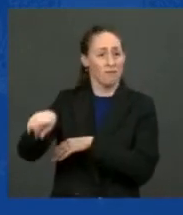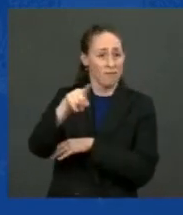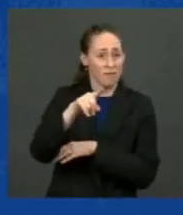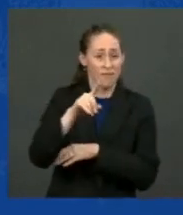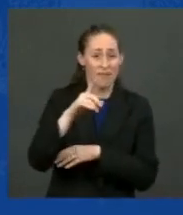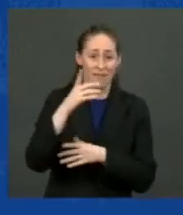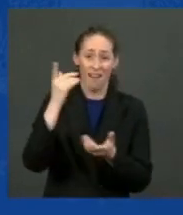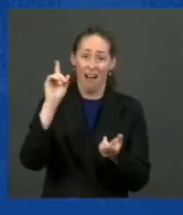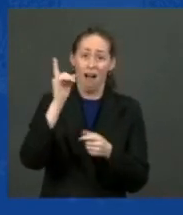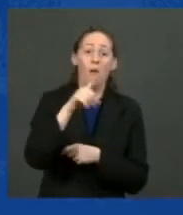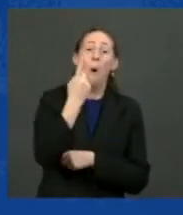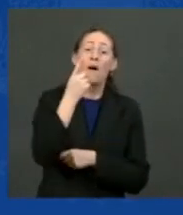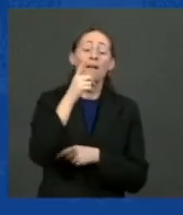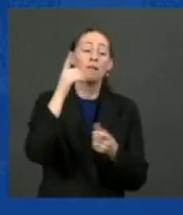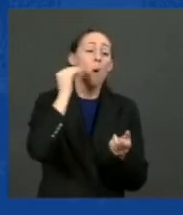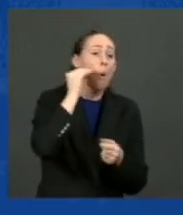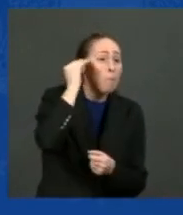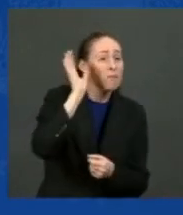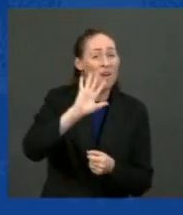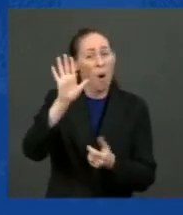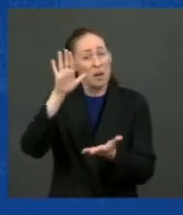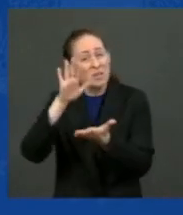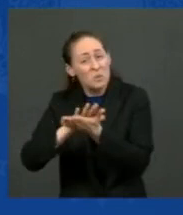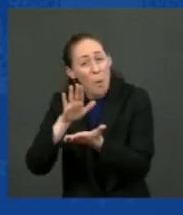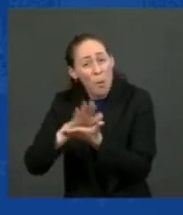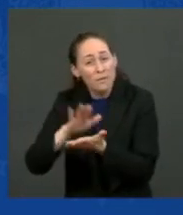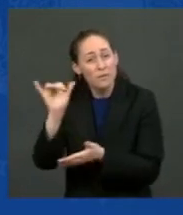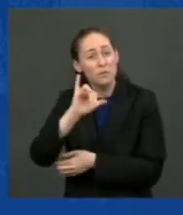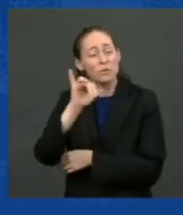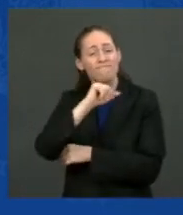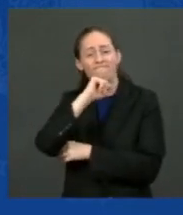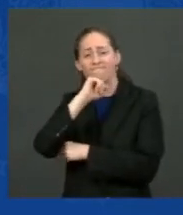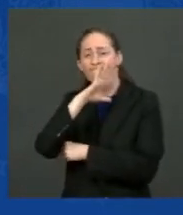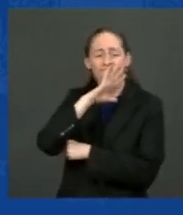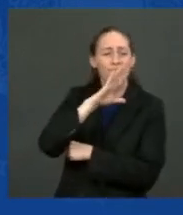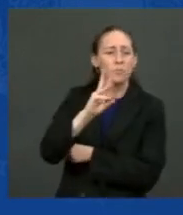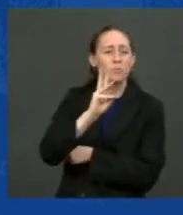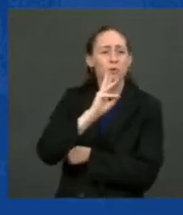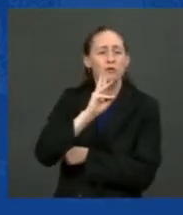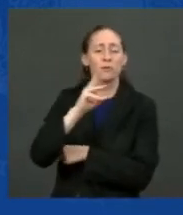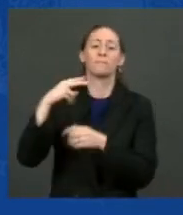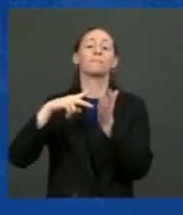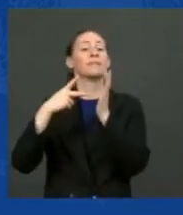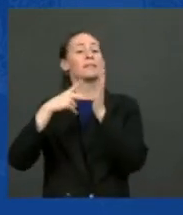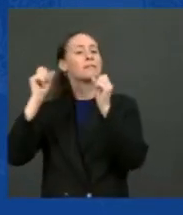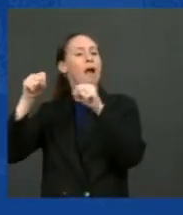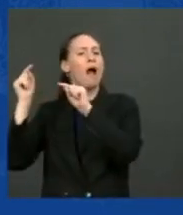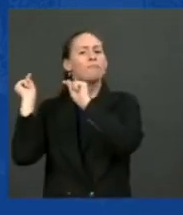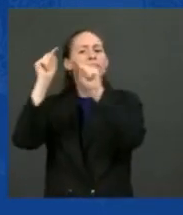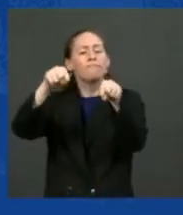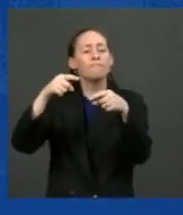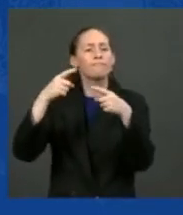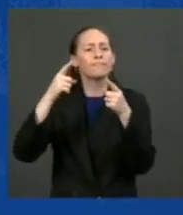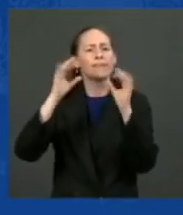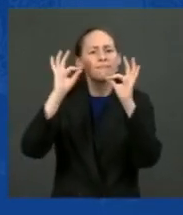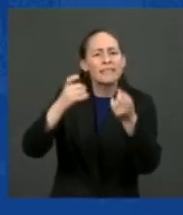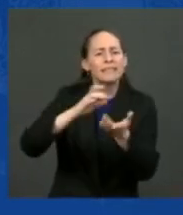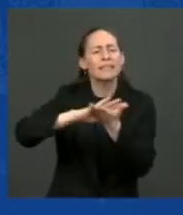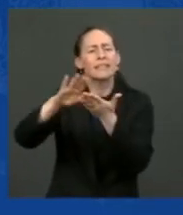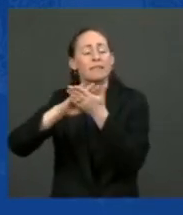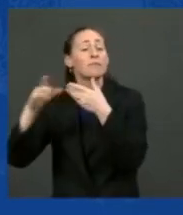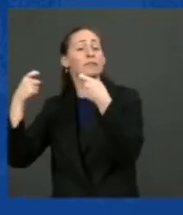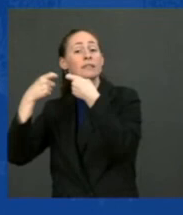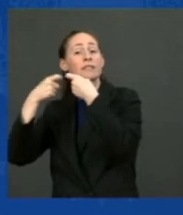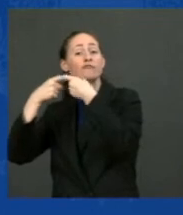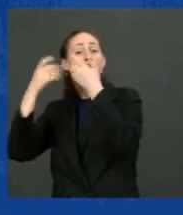It's across the country. We're going to put line workers and electricians to work laying thousands of miles of transmission lines and to build a modern